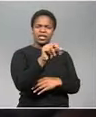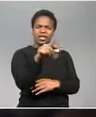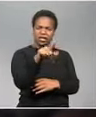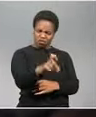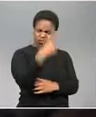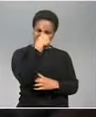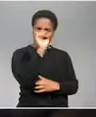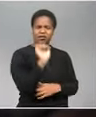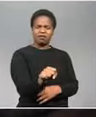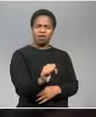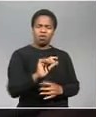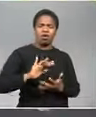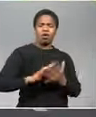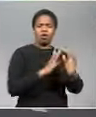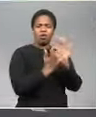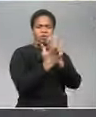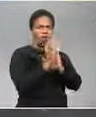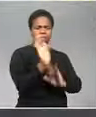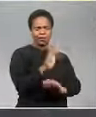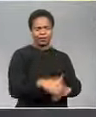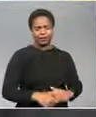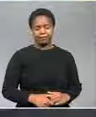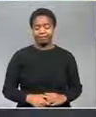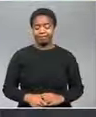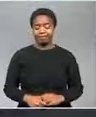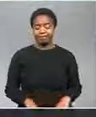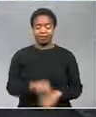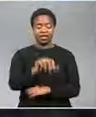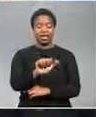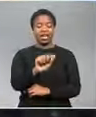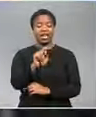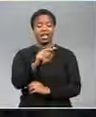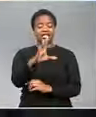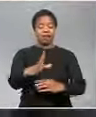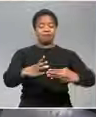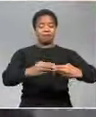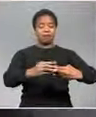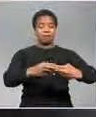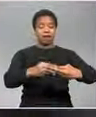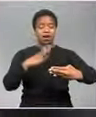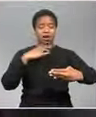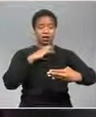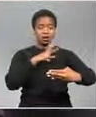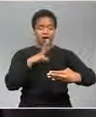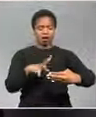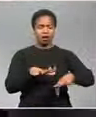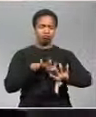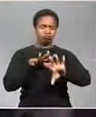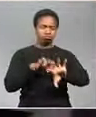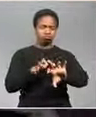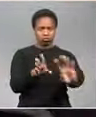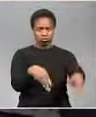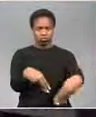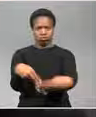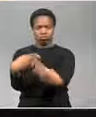that we must not interfere with the law ANC members led by councillors handed over a memorandum of demand